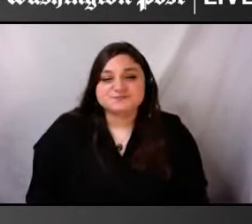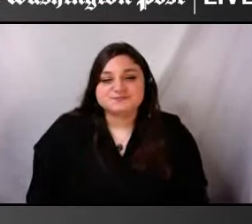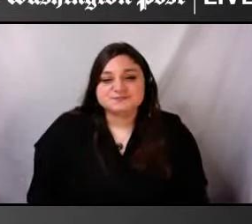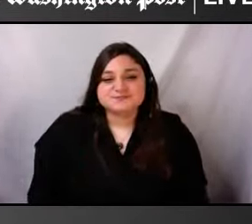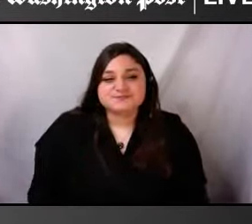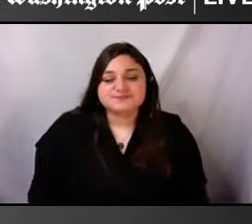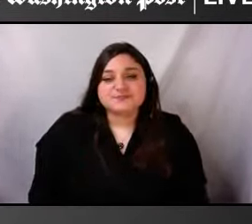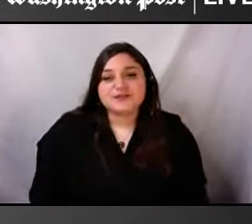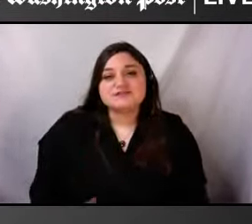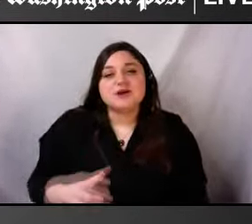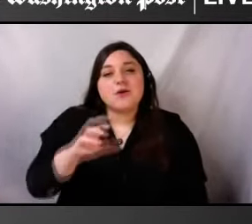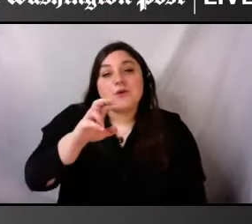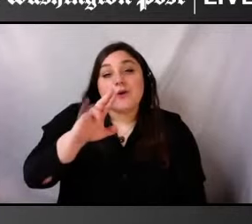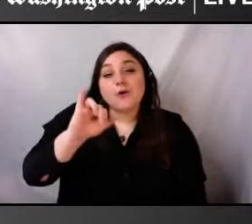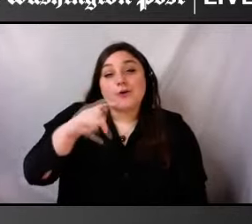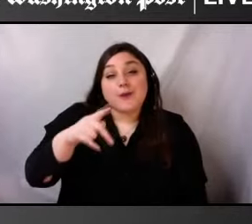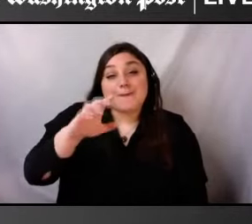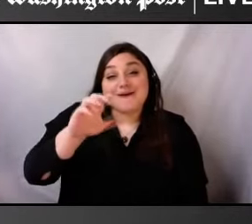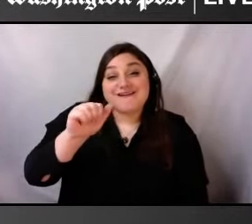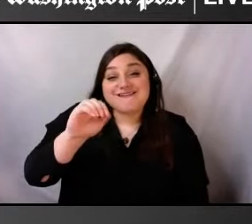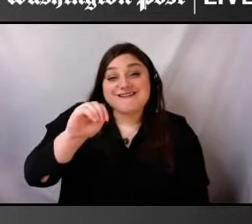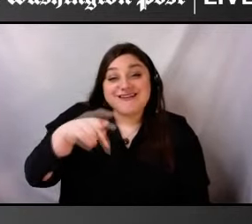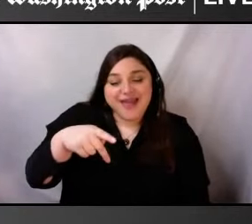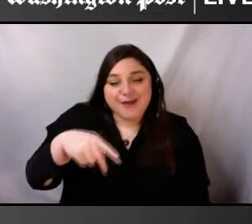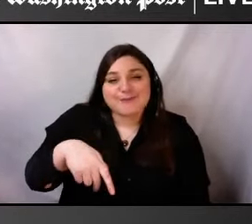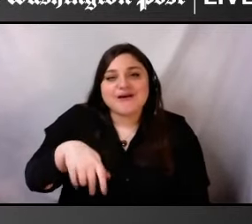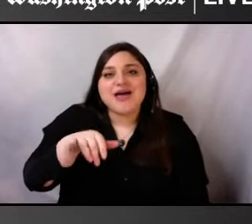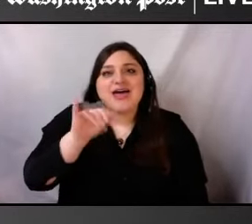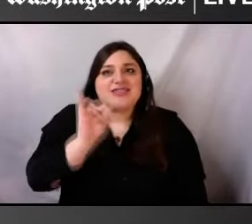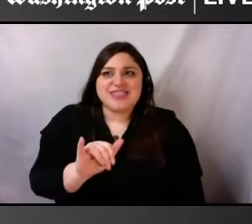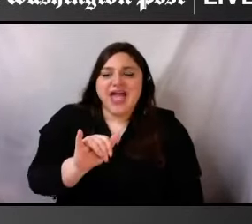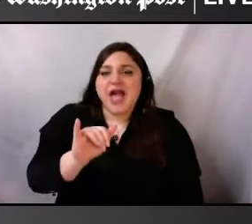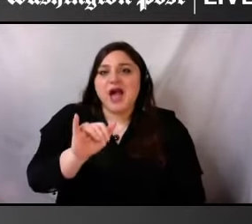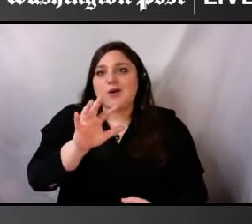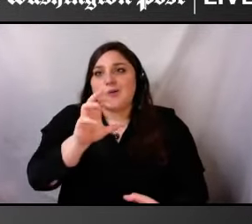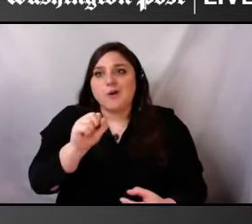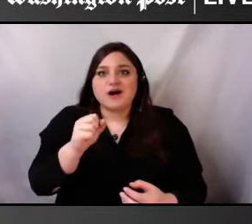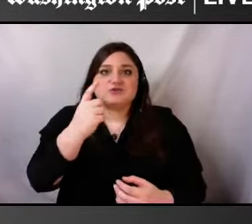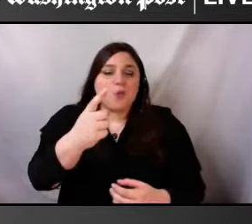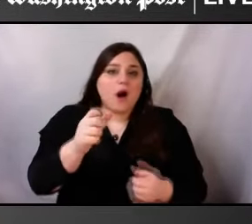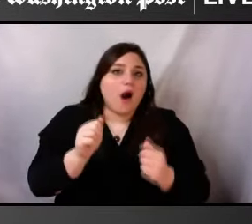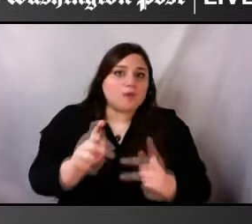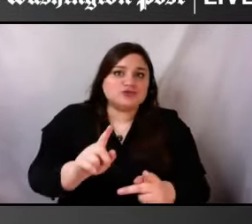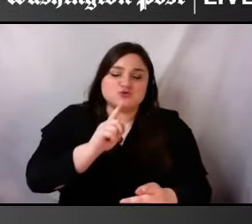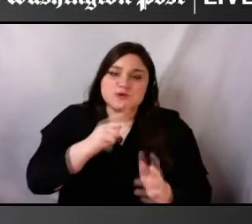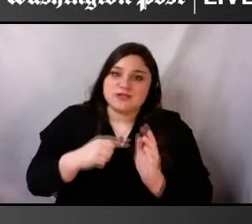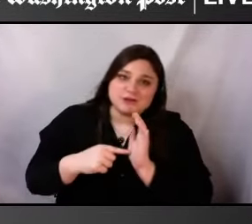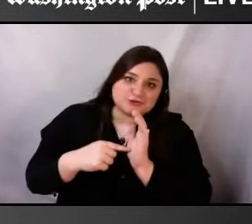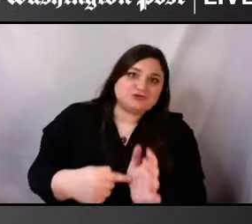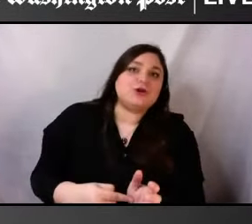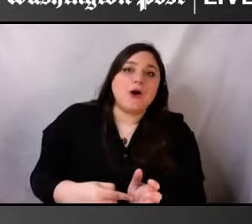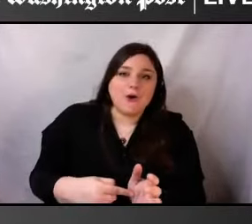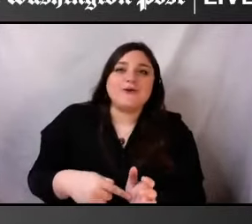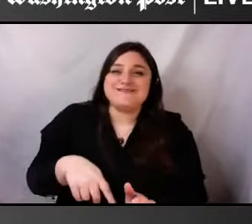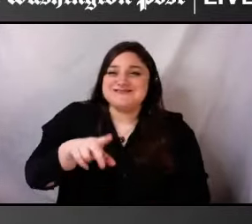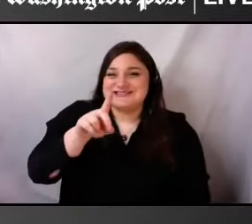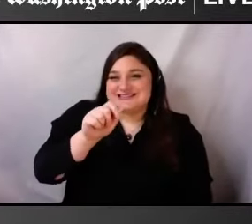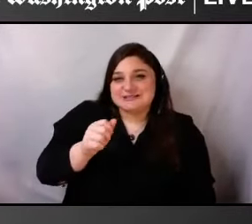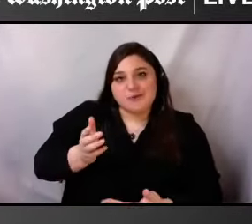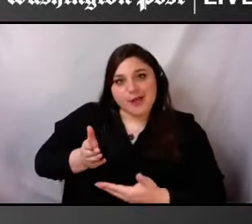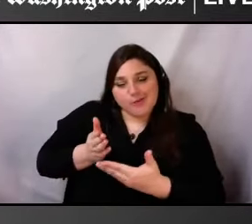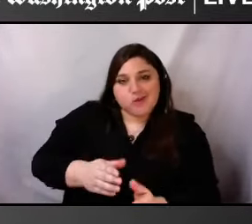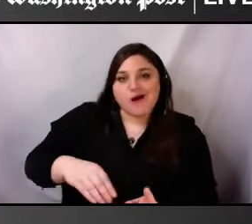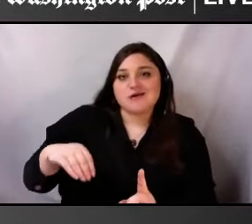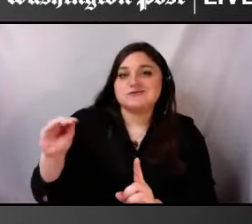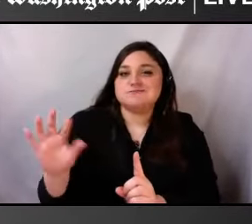was certainly a brought disability into a space and into a light that that